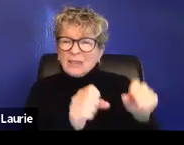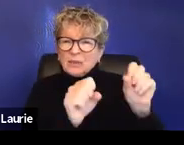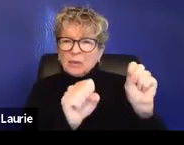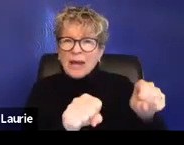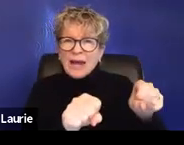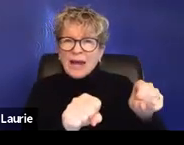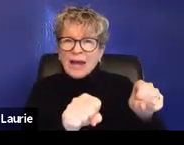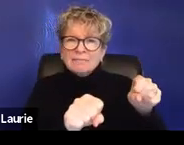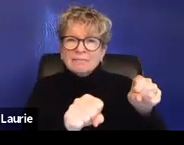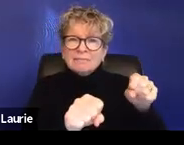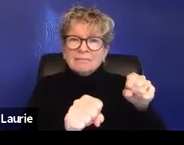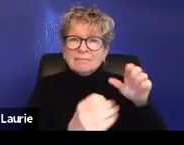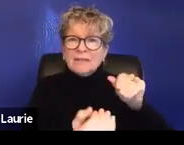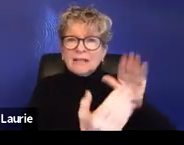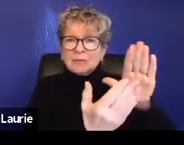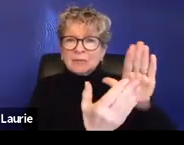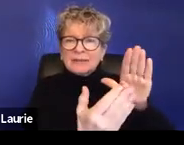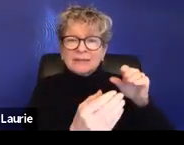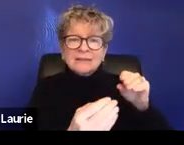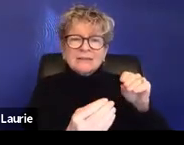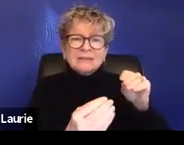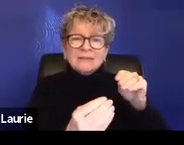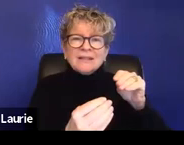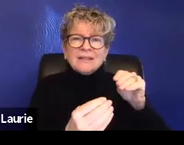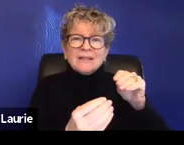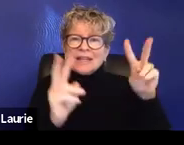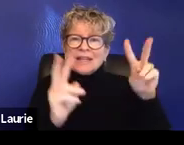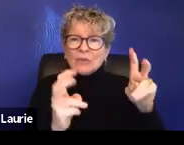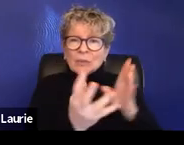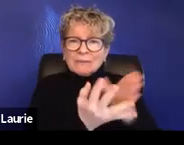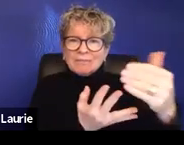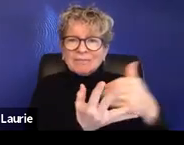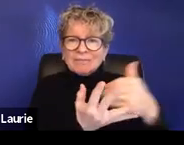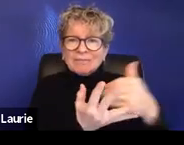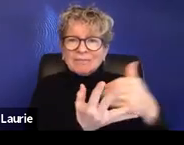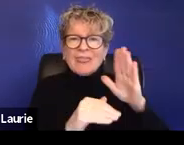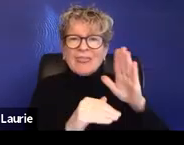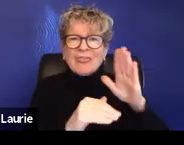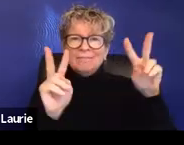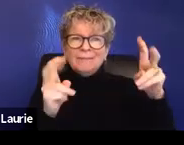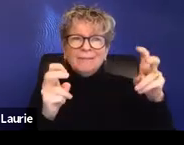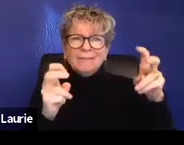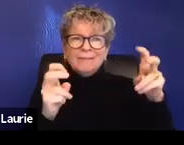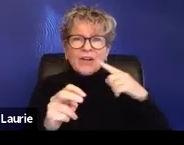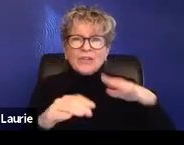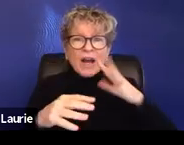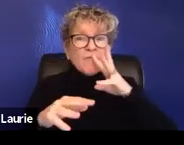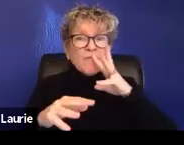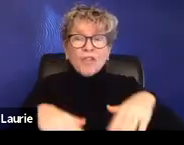fuller issues that client is surviving instead of feeling like, you know, you just put a bandaid on a flood. Um,